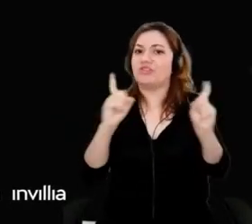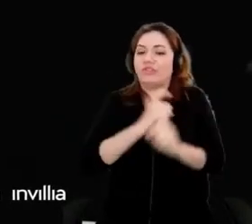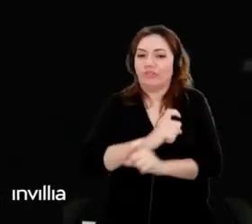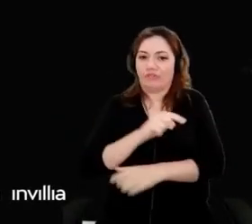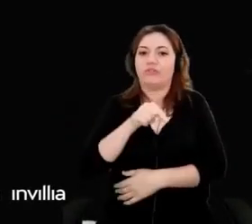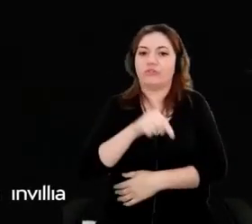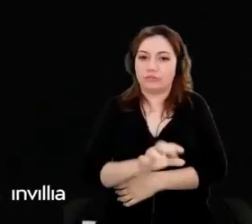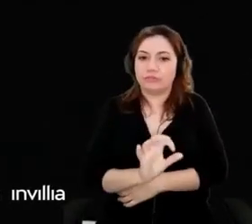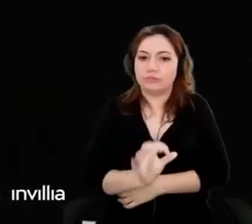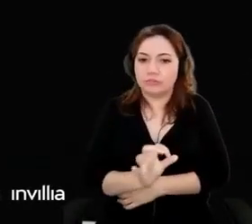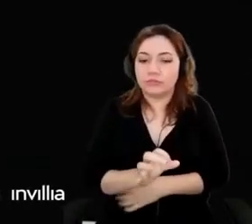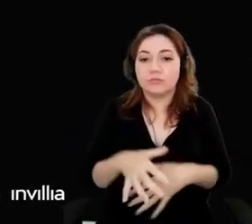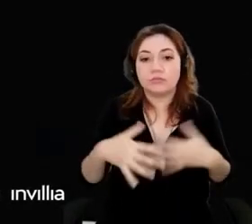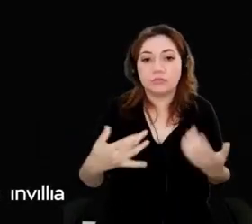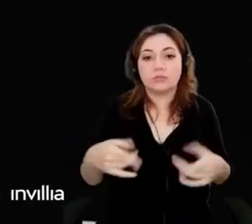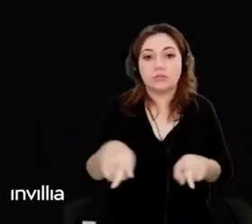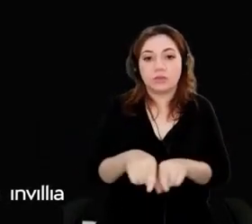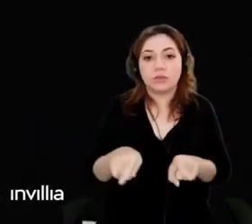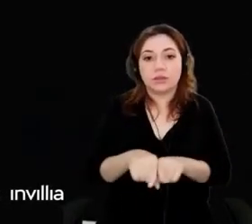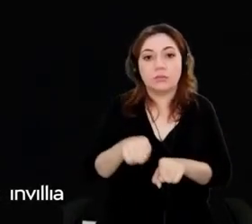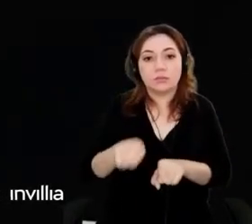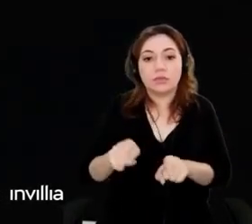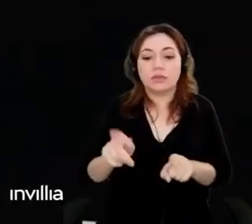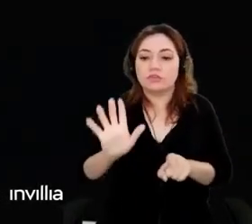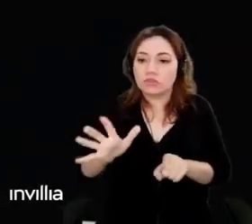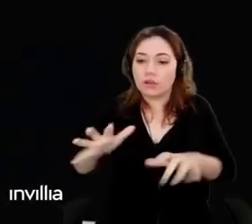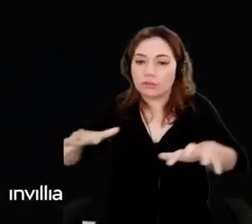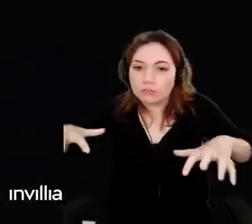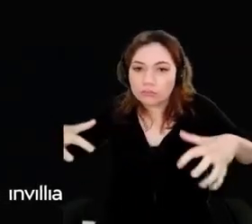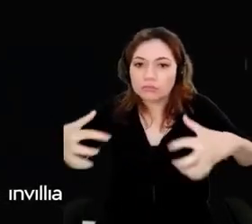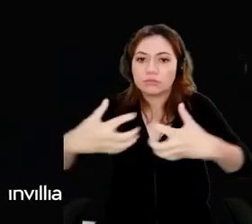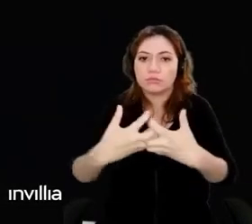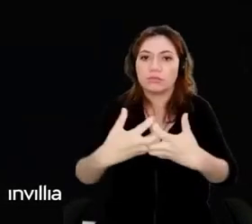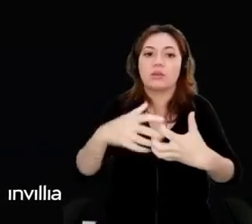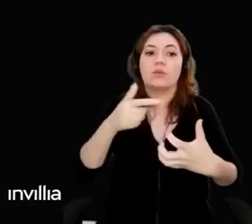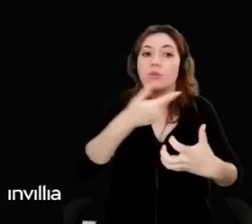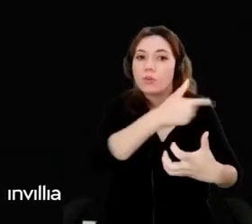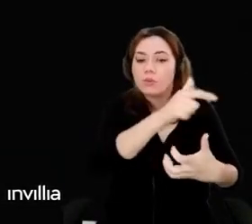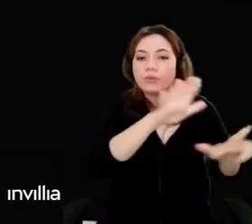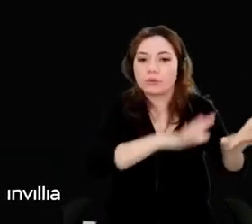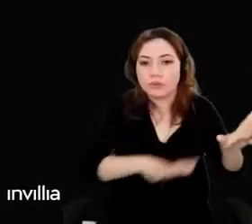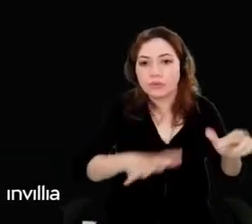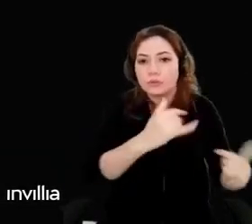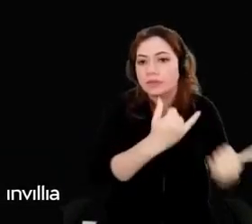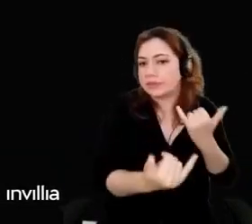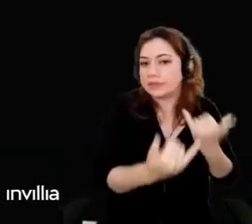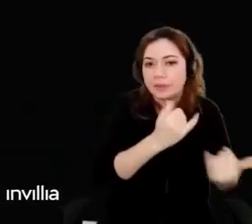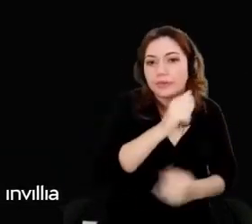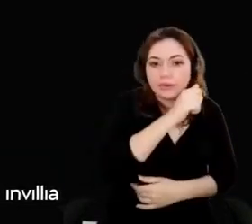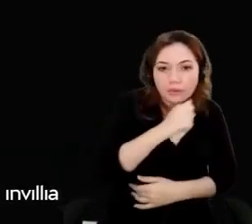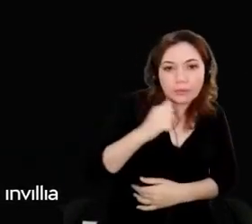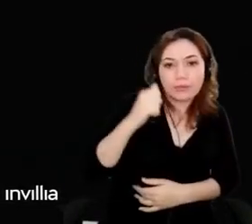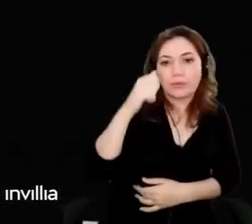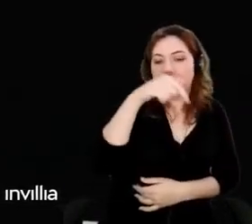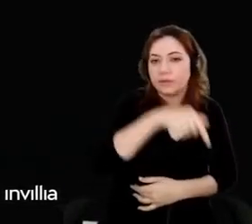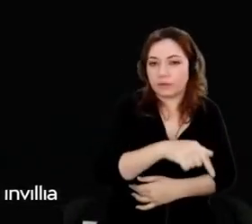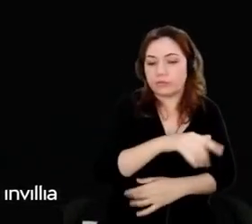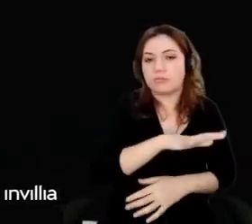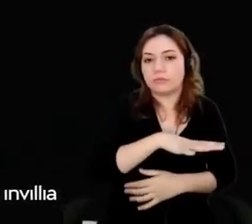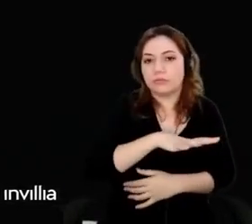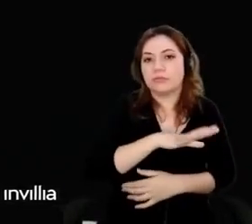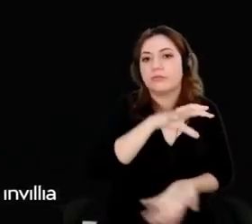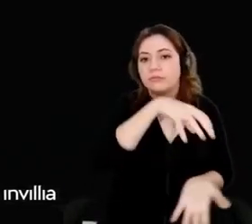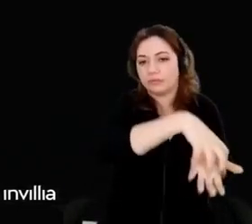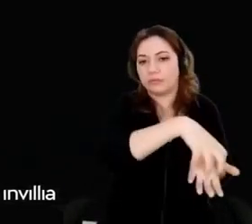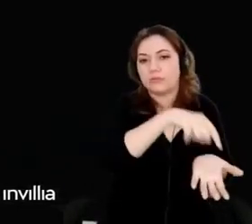integrates to big tech platforms as Amazon Q. And the number of connectors to third